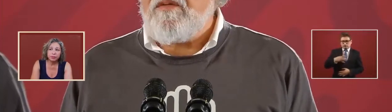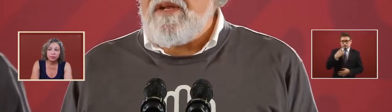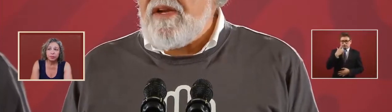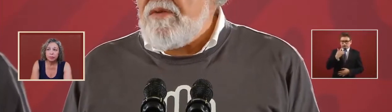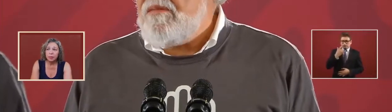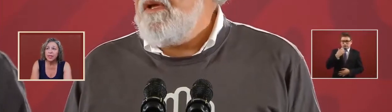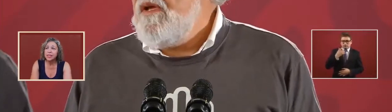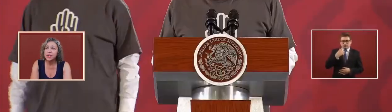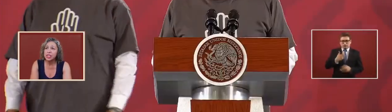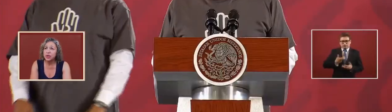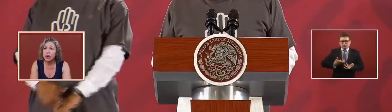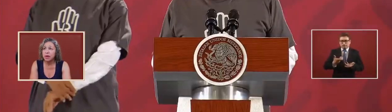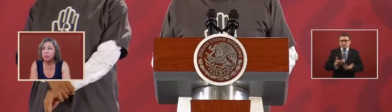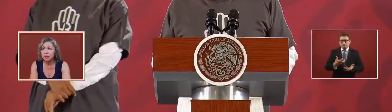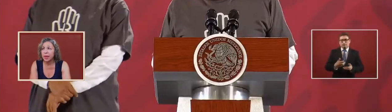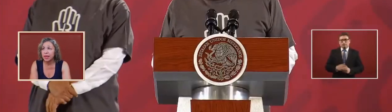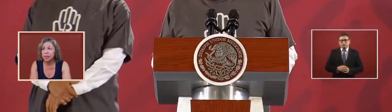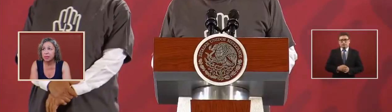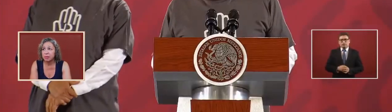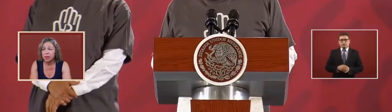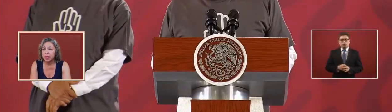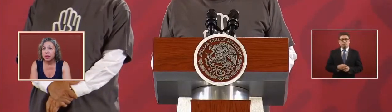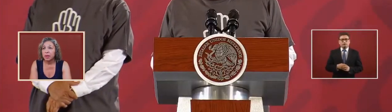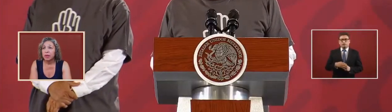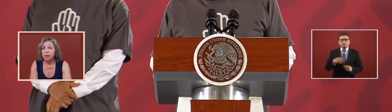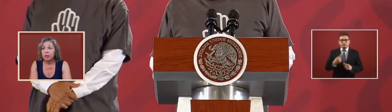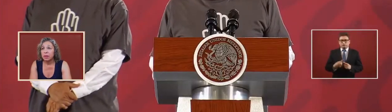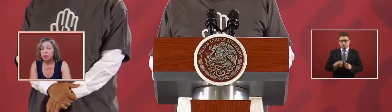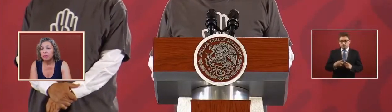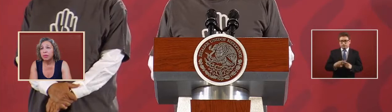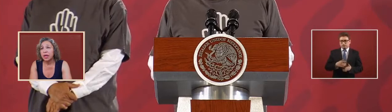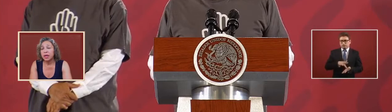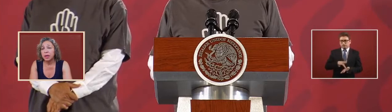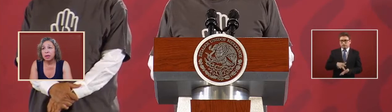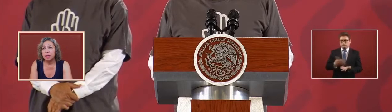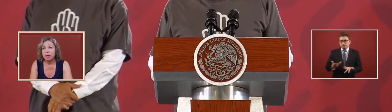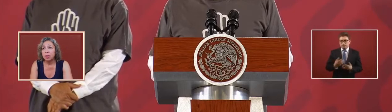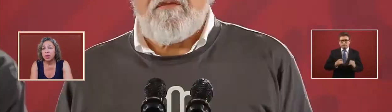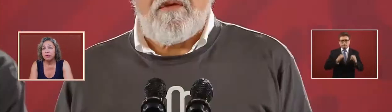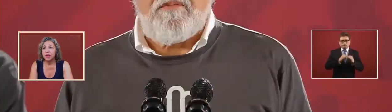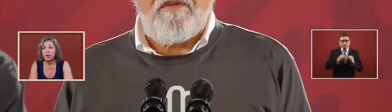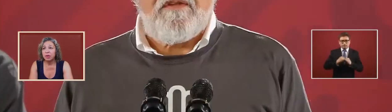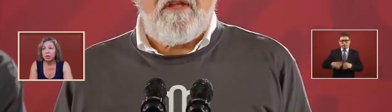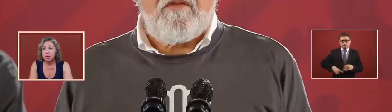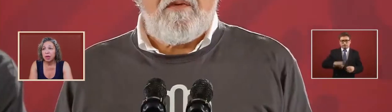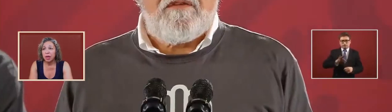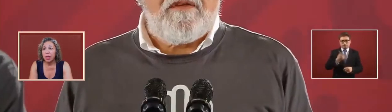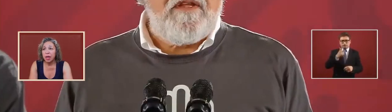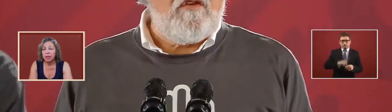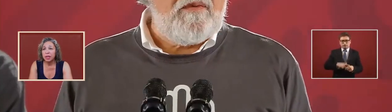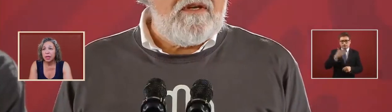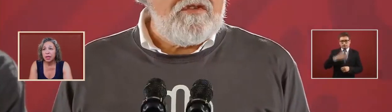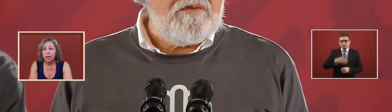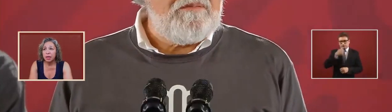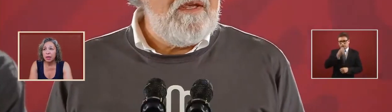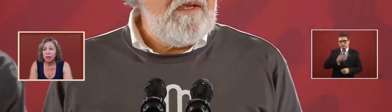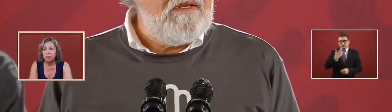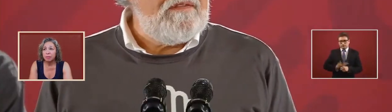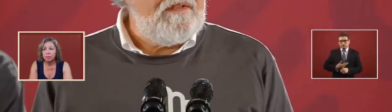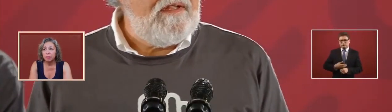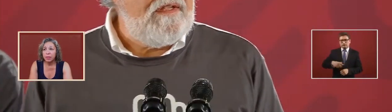people it's an extraordinary mechanism that where the federal and the